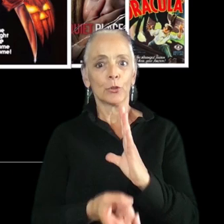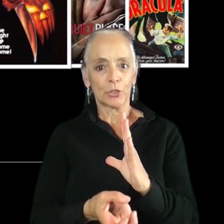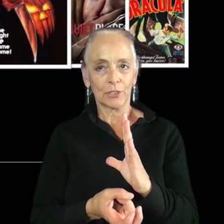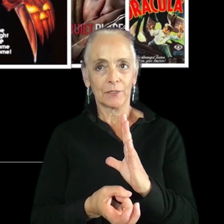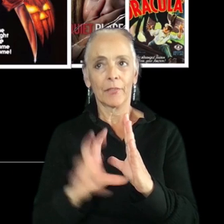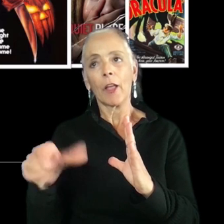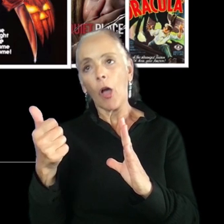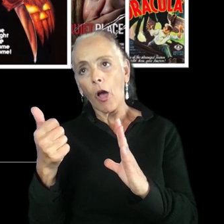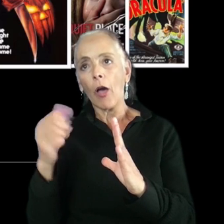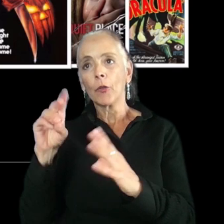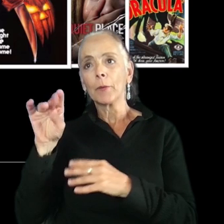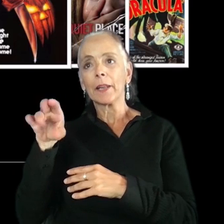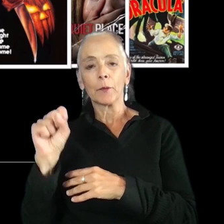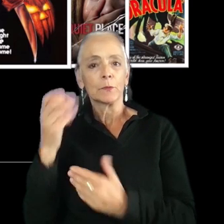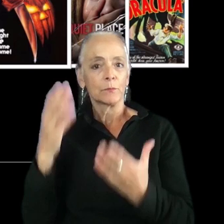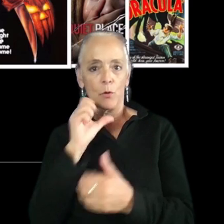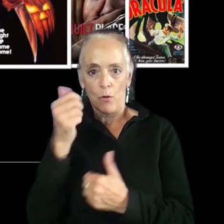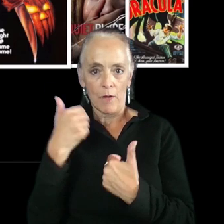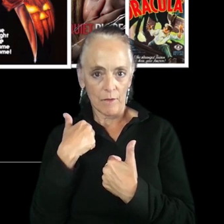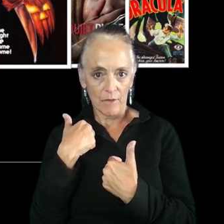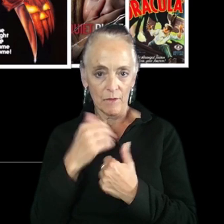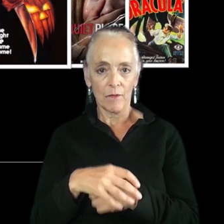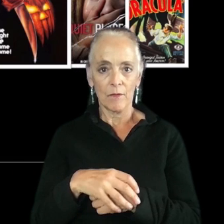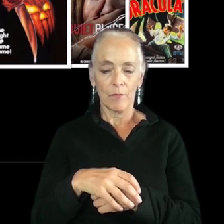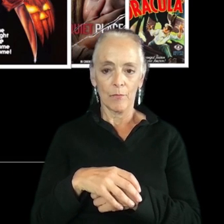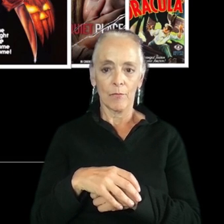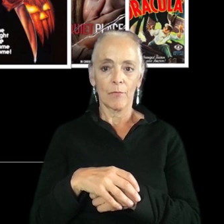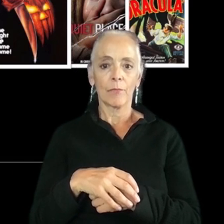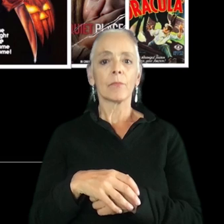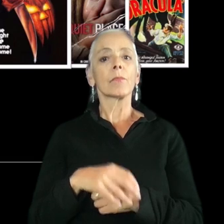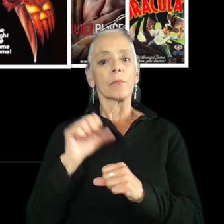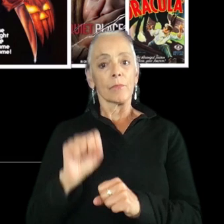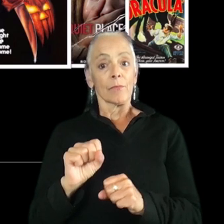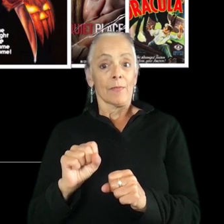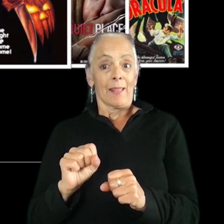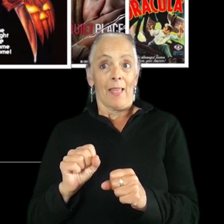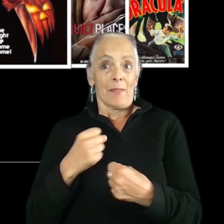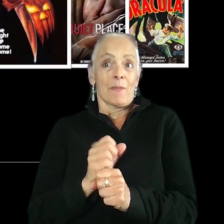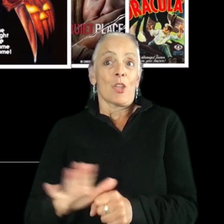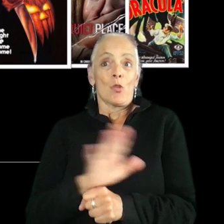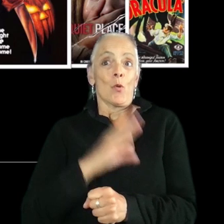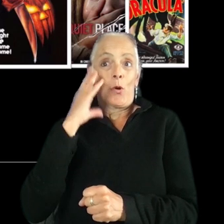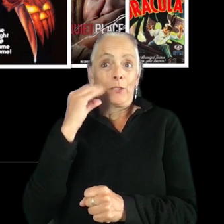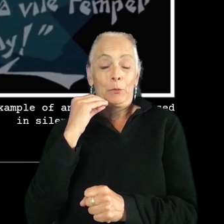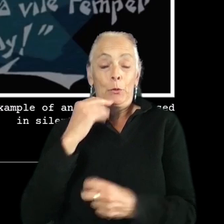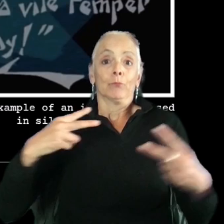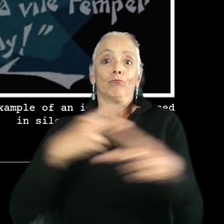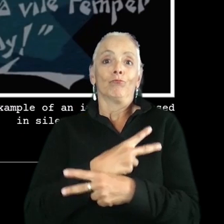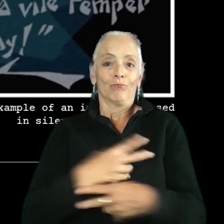other mediums may not have. And that can make your experience way scarier.